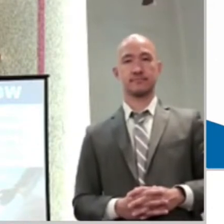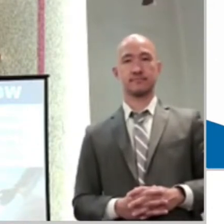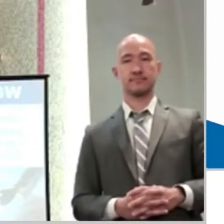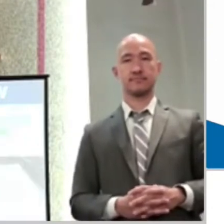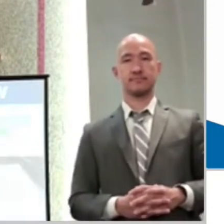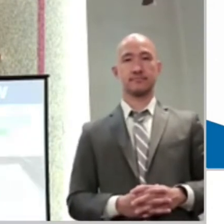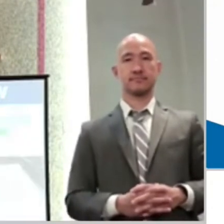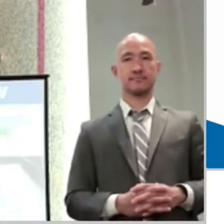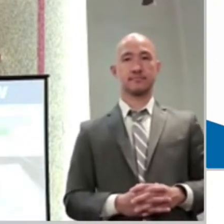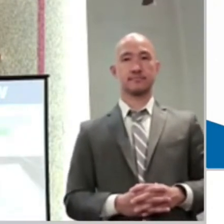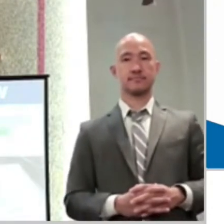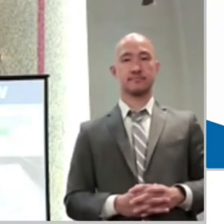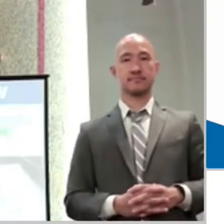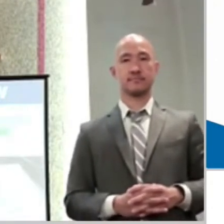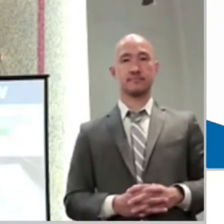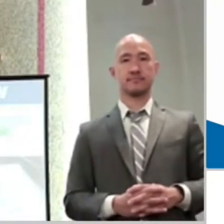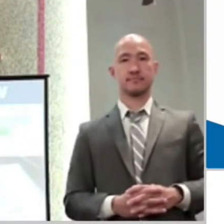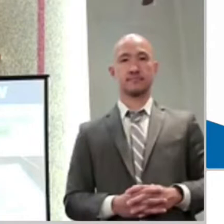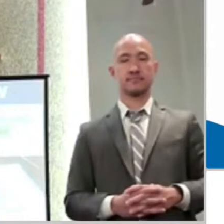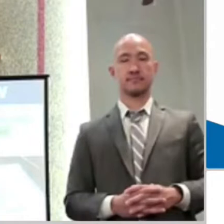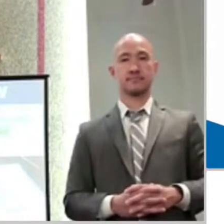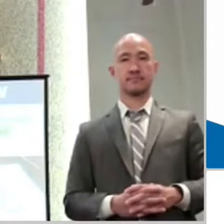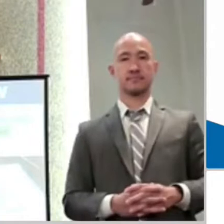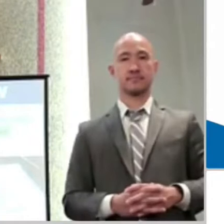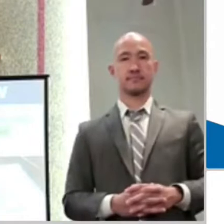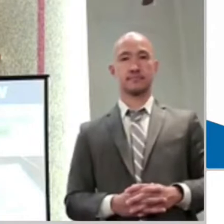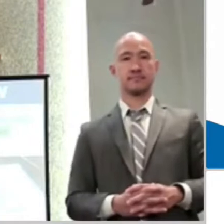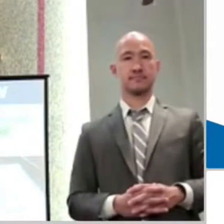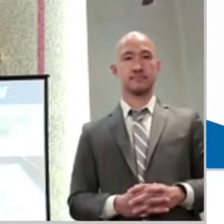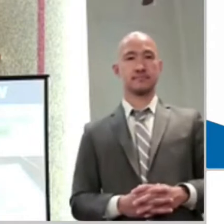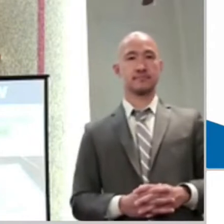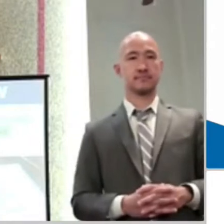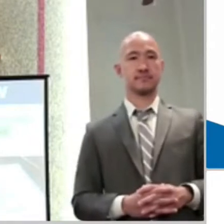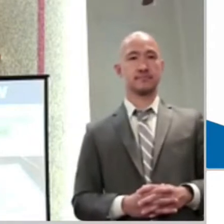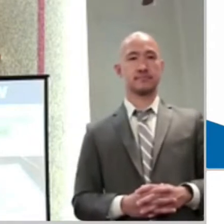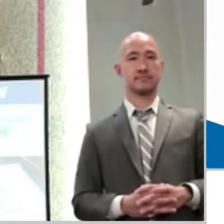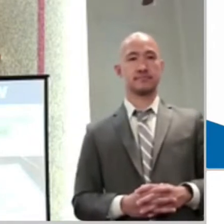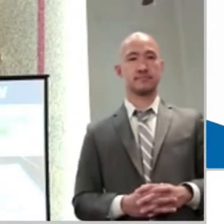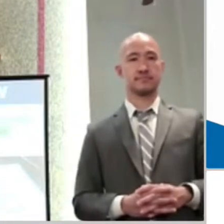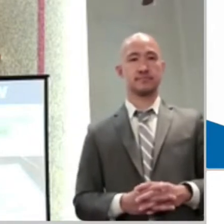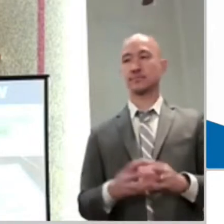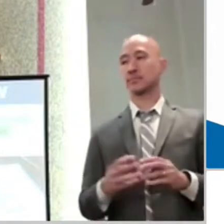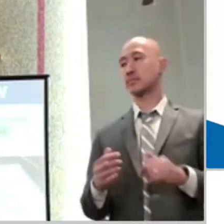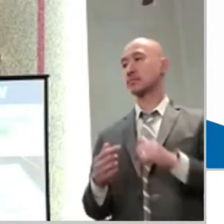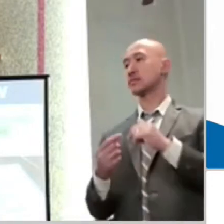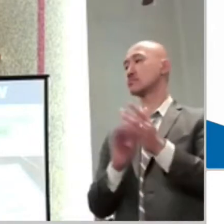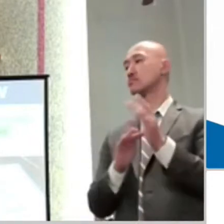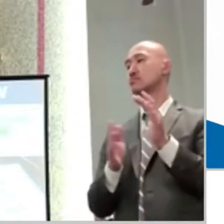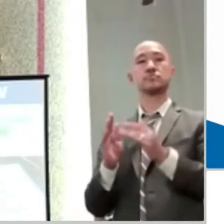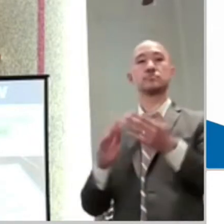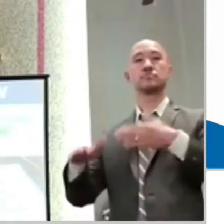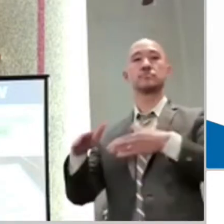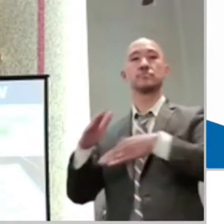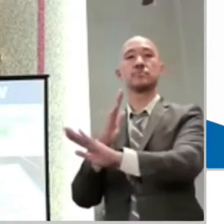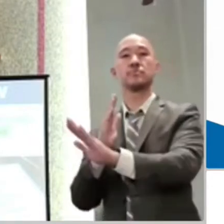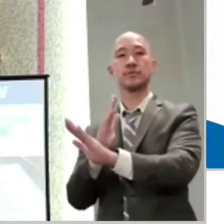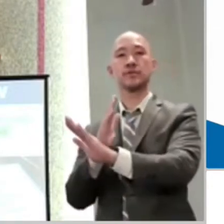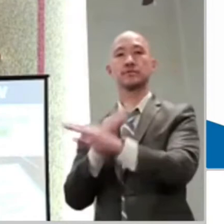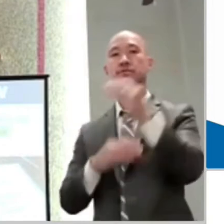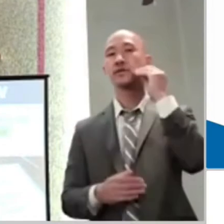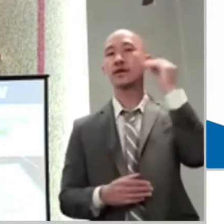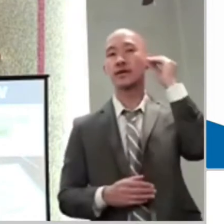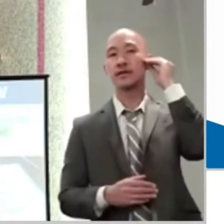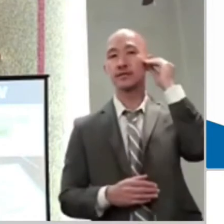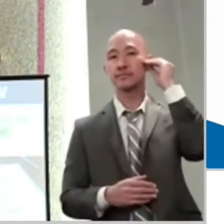child. So when Jesus went into the house, the disciples asked him privately, what went wrong